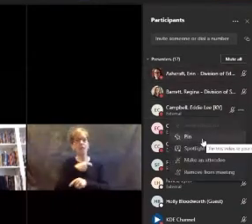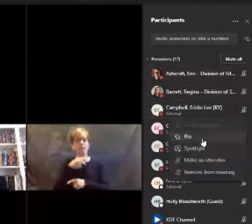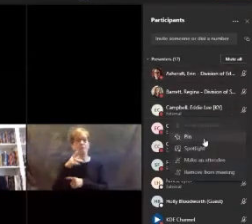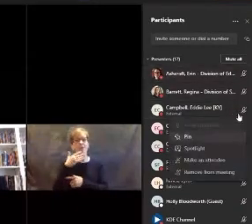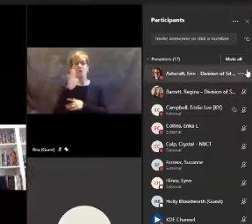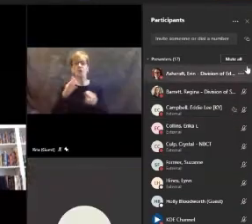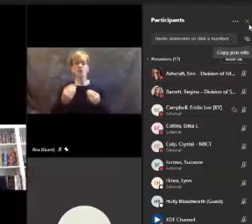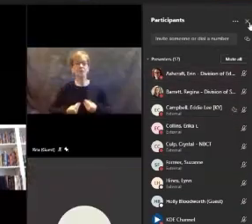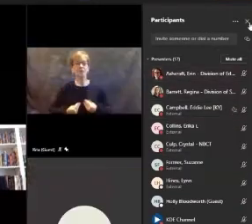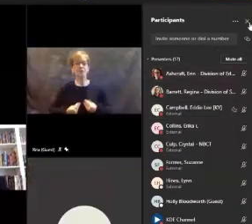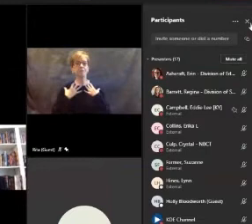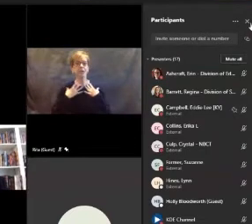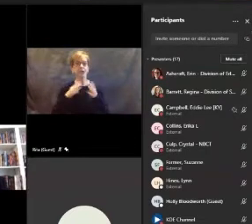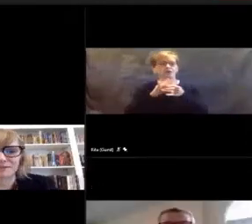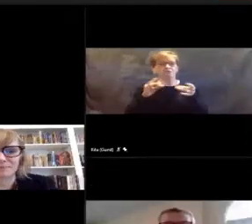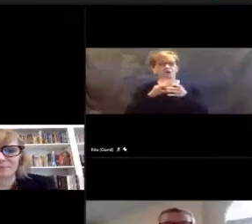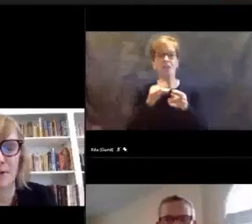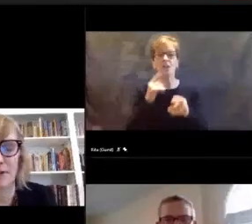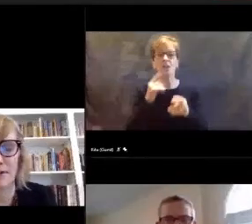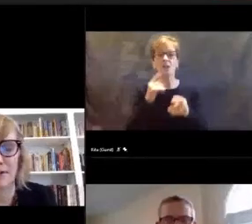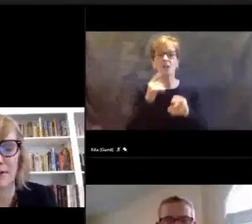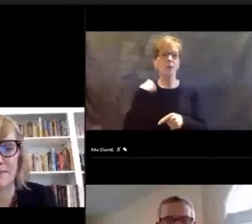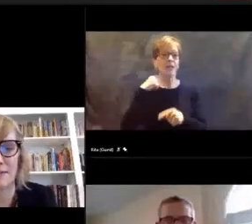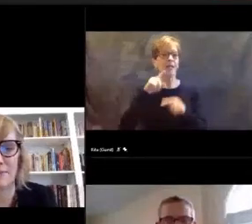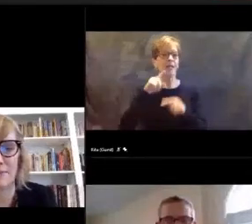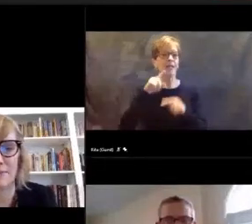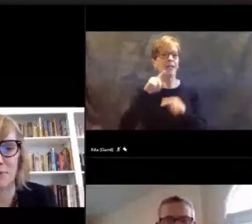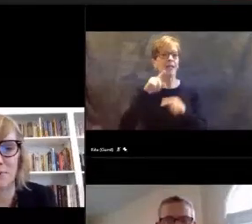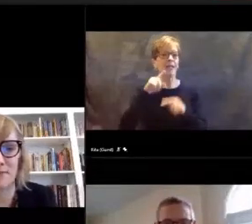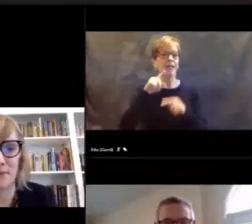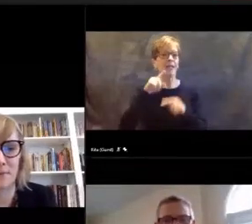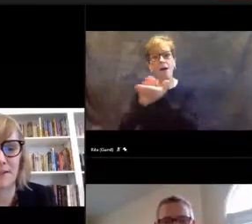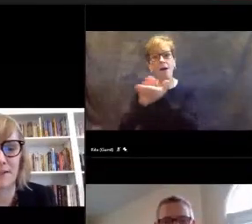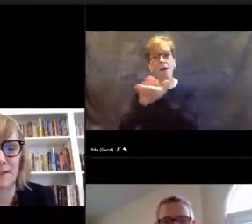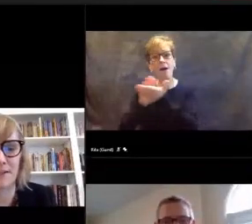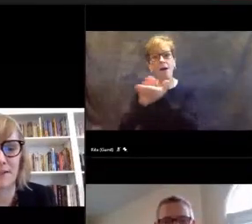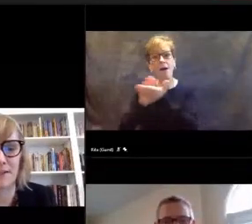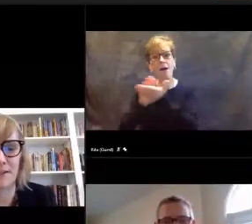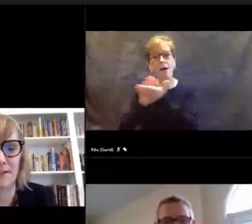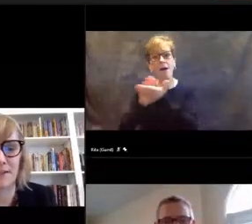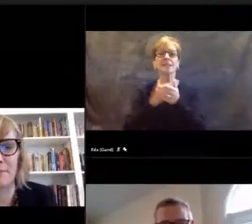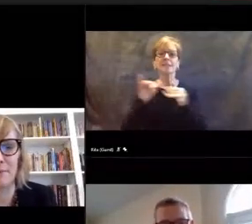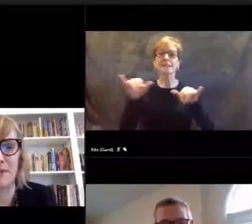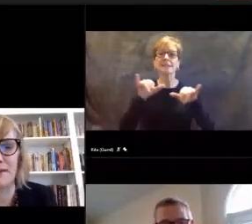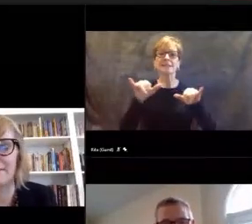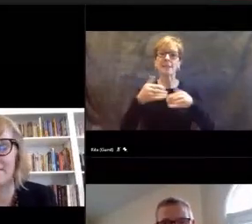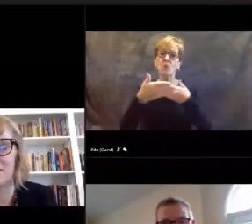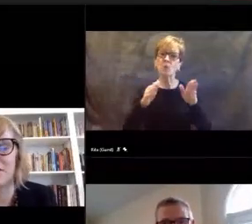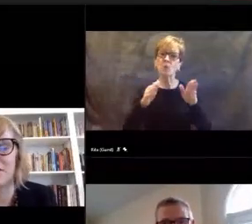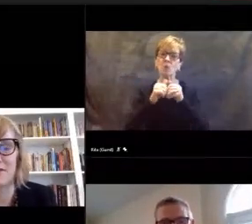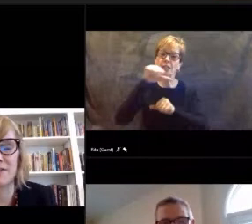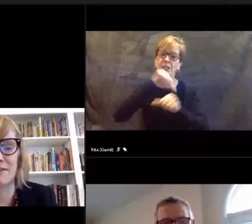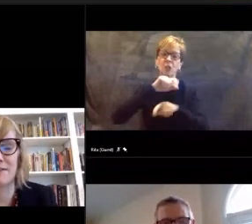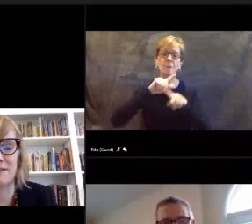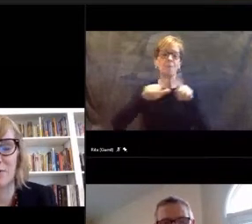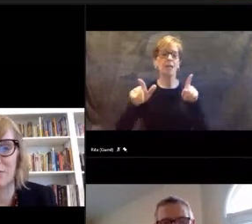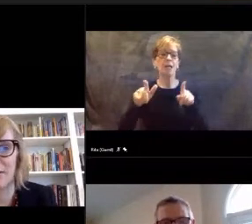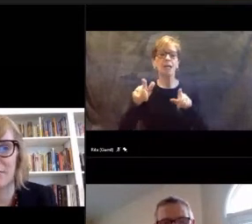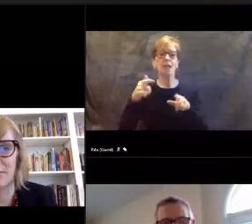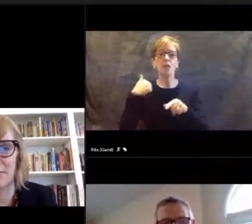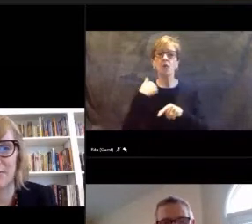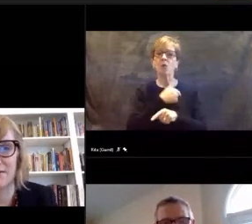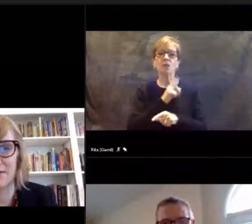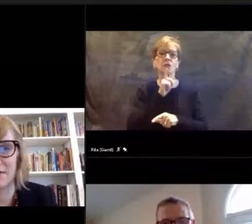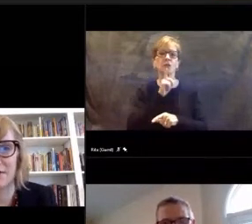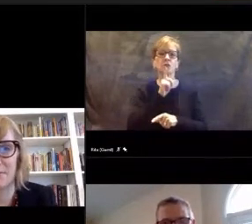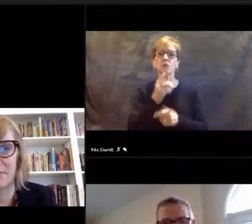a disappointment to everyone that we can't hear the applause or be in the same room as everyone, but we just are so grateful